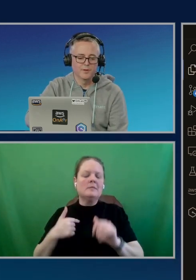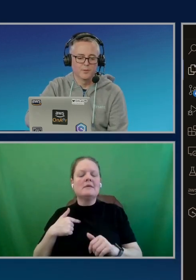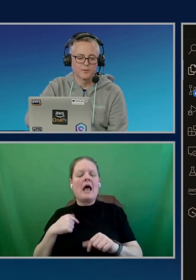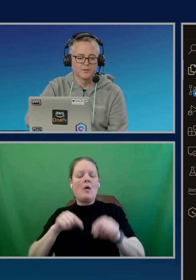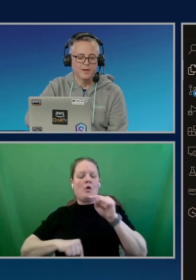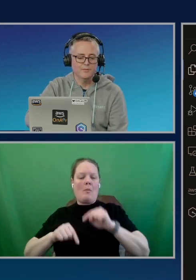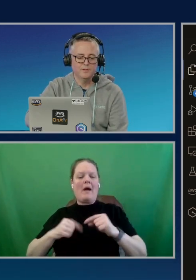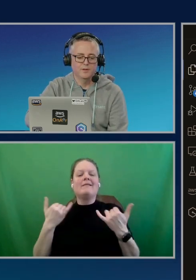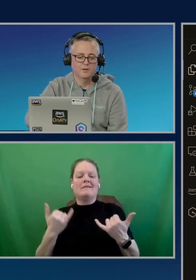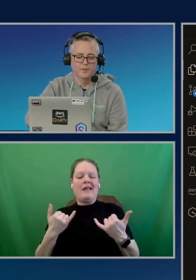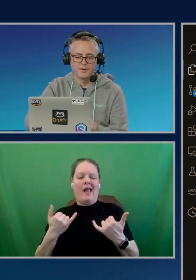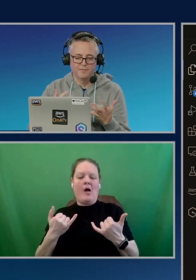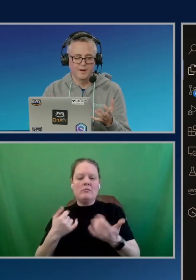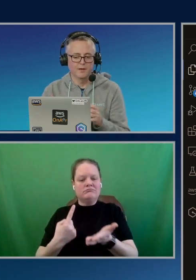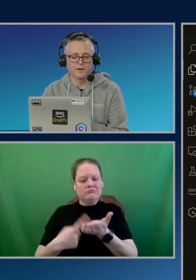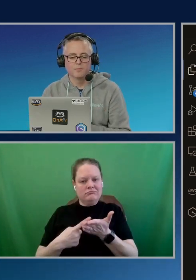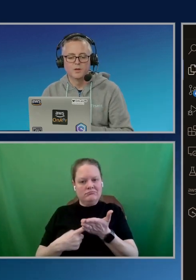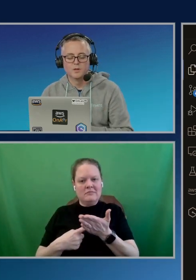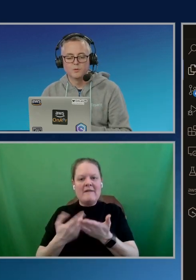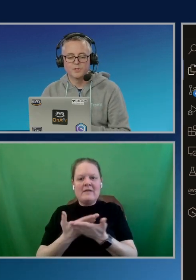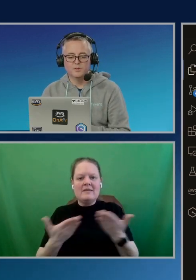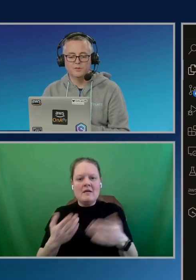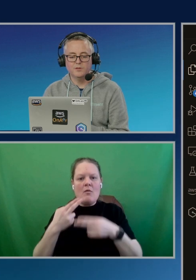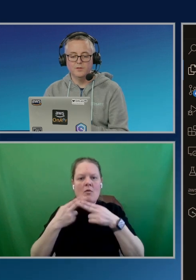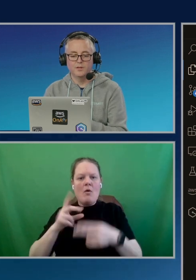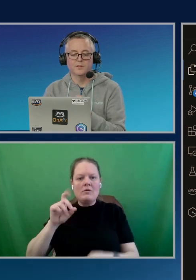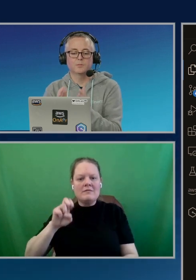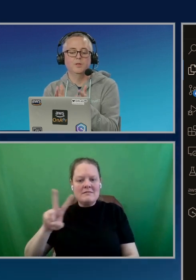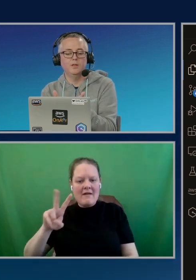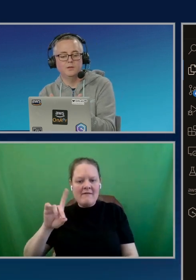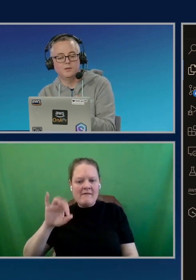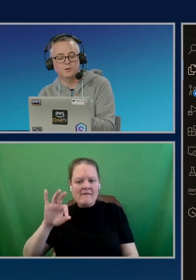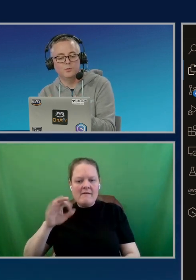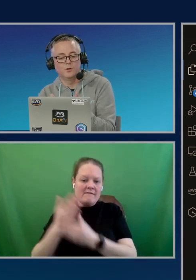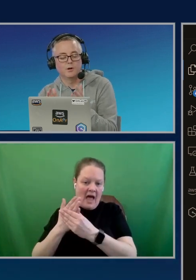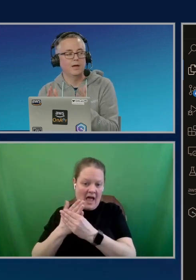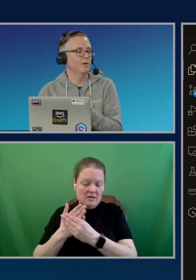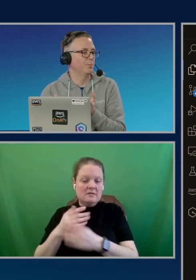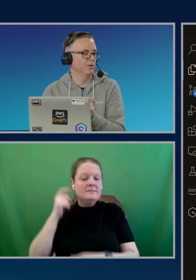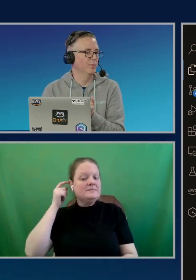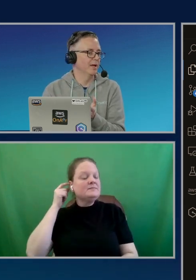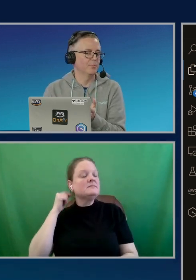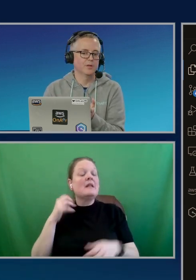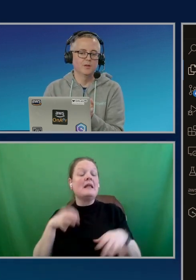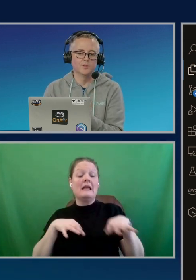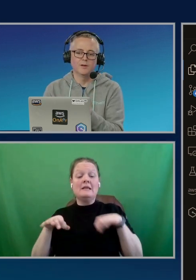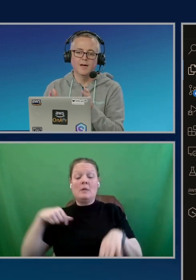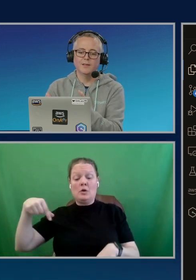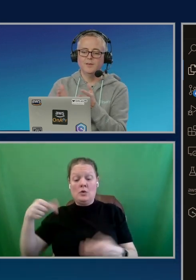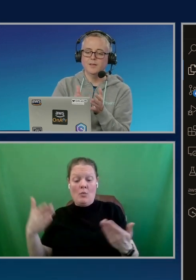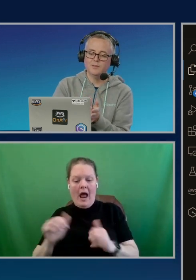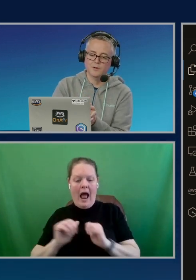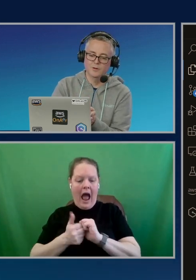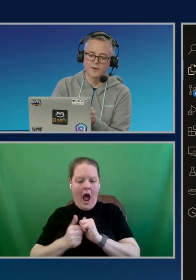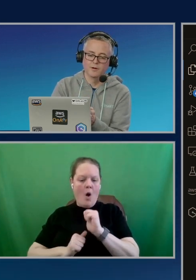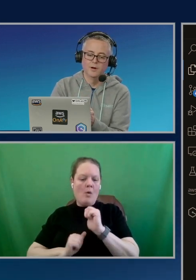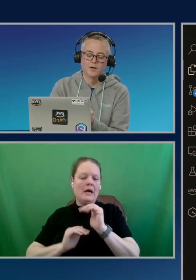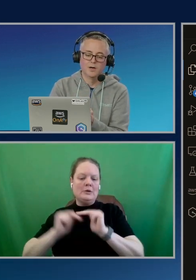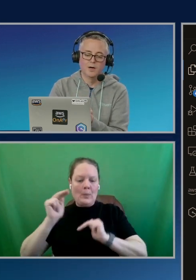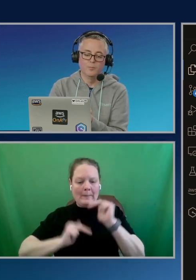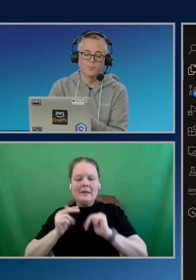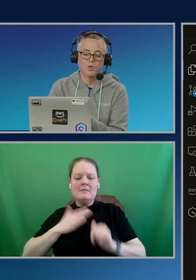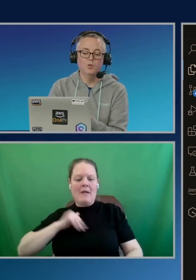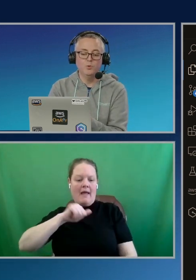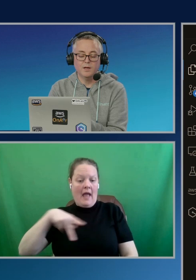back to that really quickly. So, I have this thing called the dev file here, which is essentially explaining to Q how to build my application. And if I had said yes earlier,